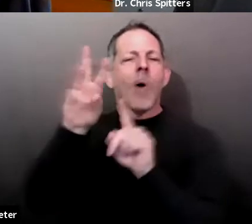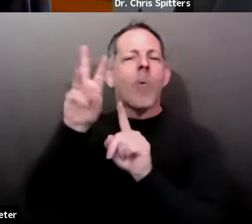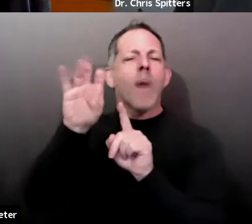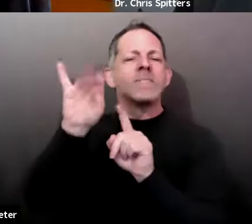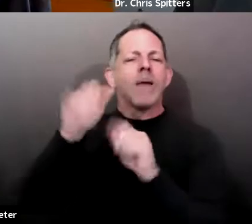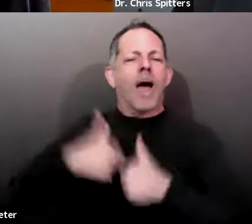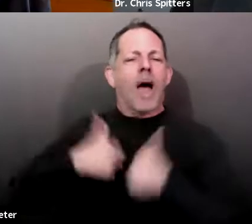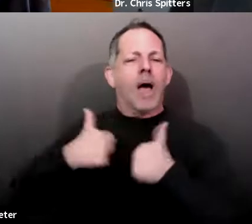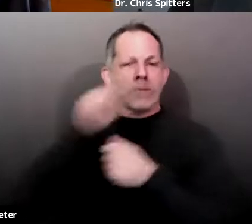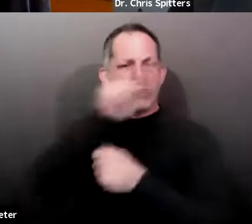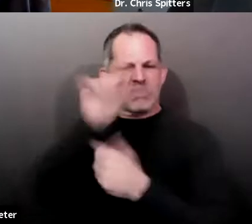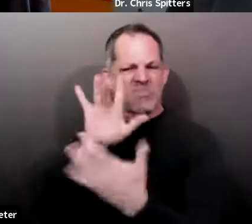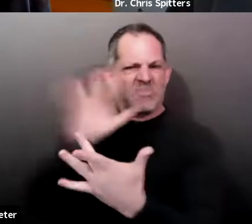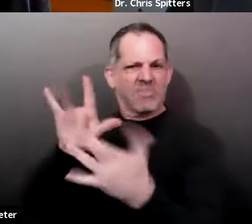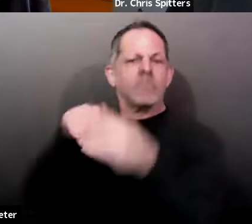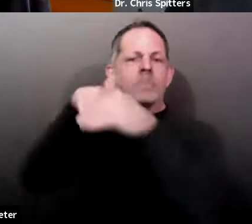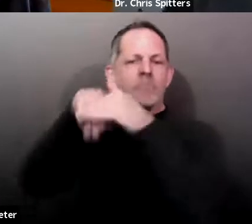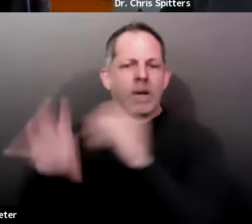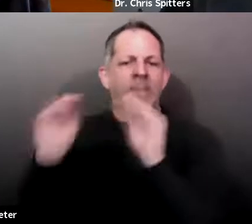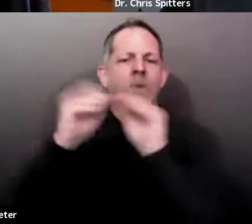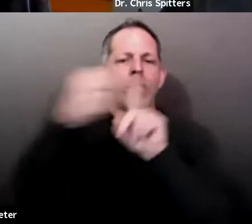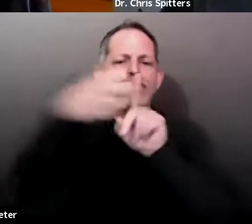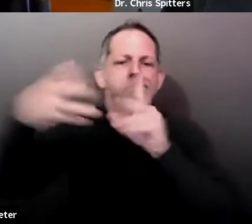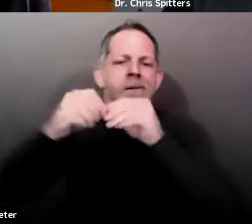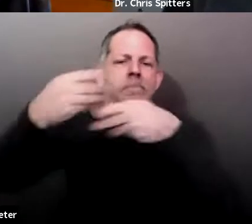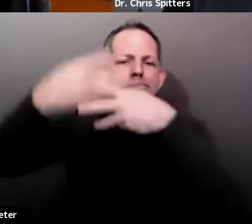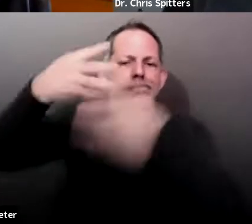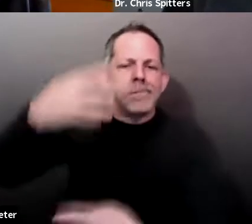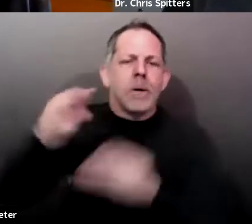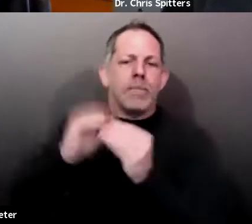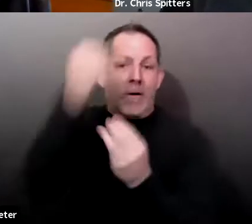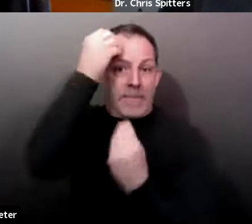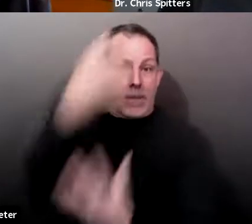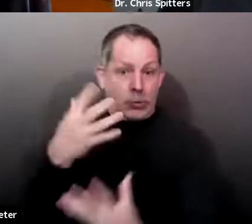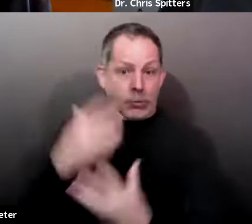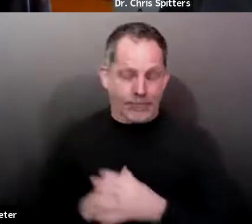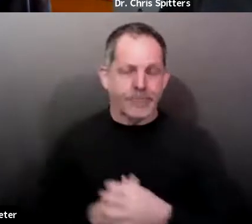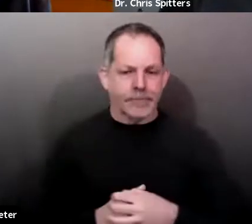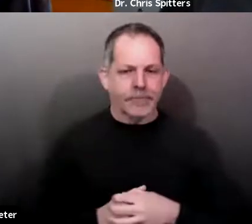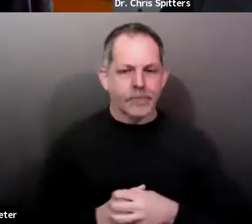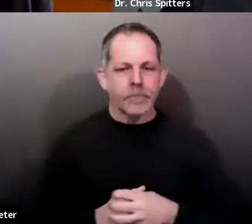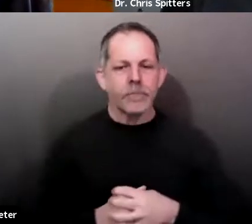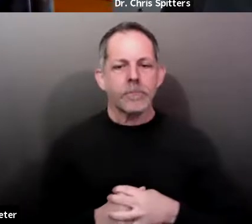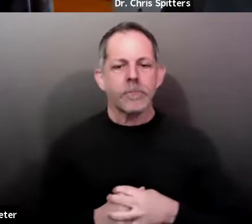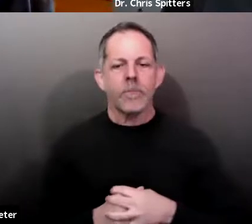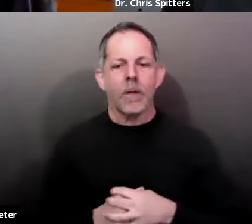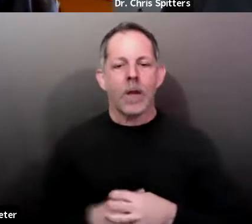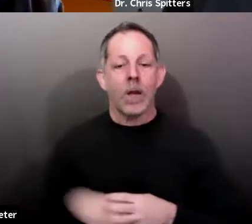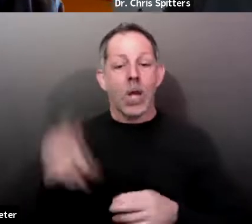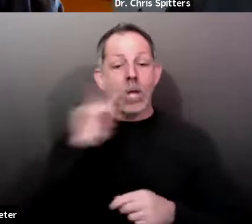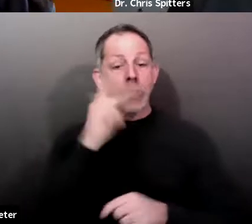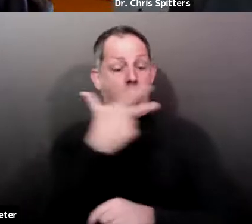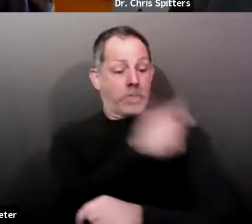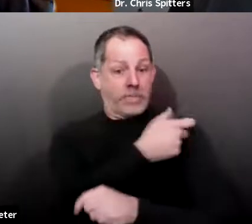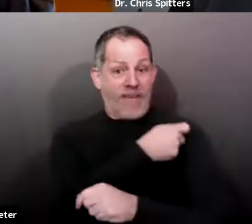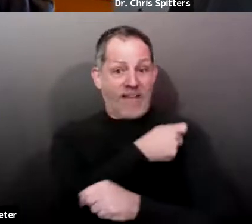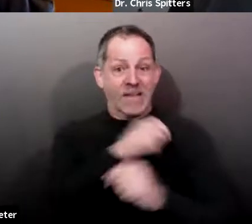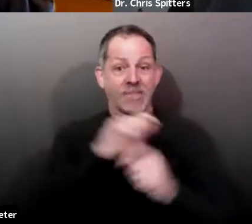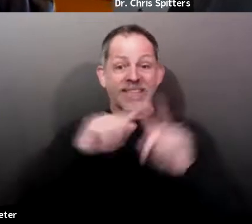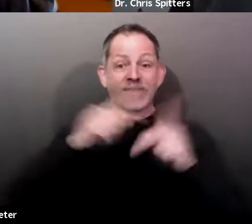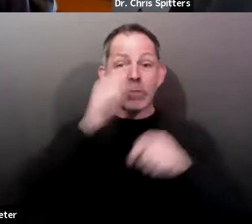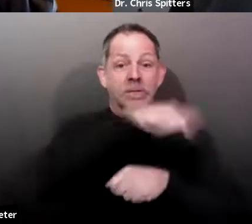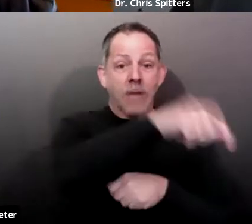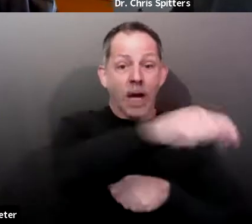make progress every day in the county through the mass vaccination sites and through our healthcare system. But unfortunately,